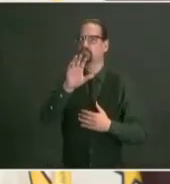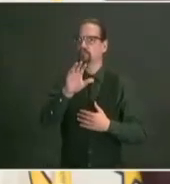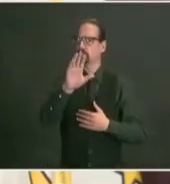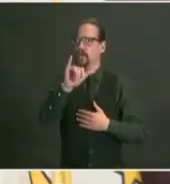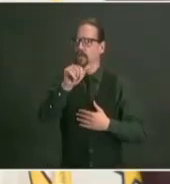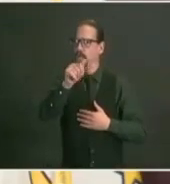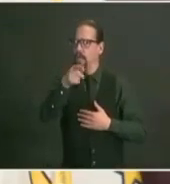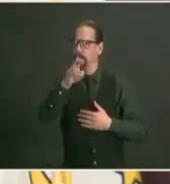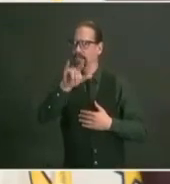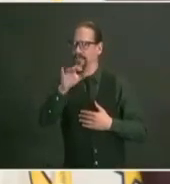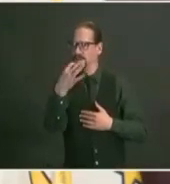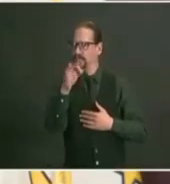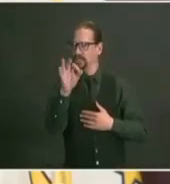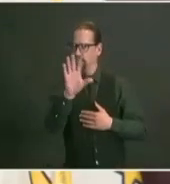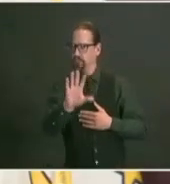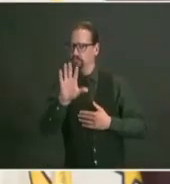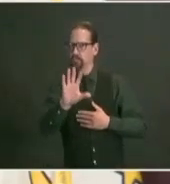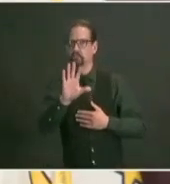make an appointment